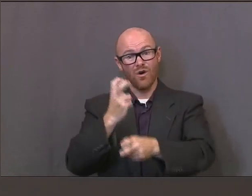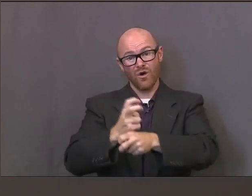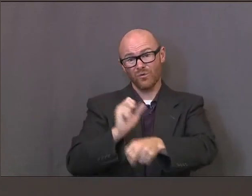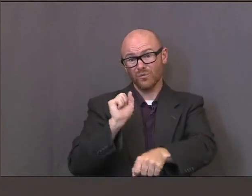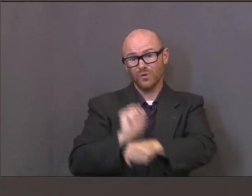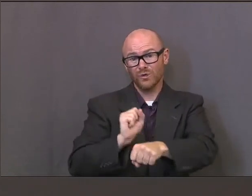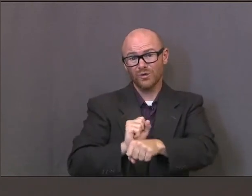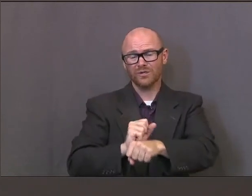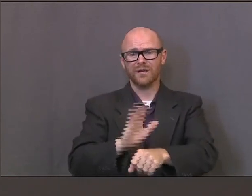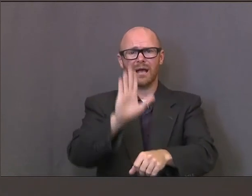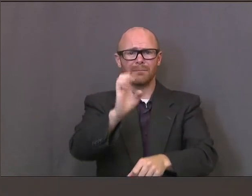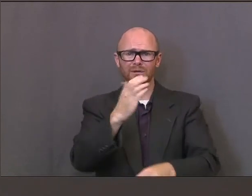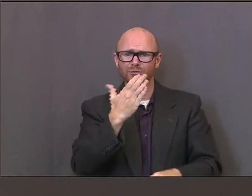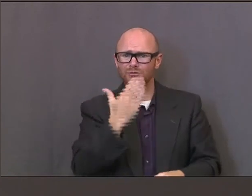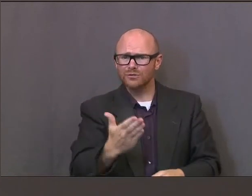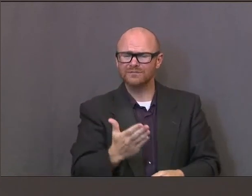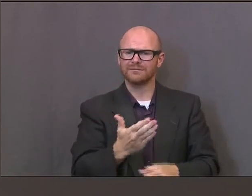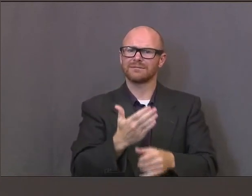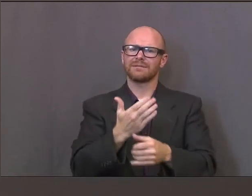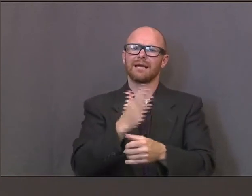Be good. Stay safe. Thank you.